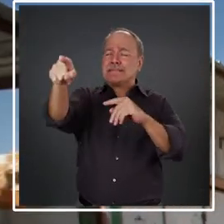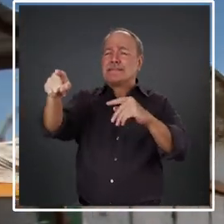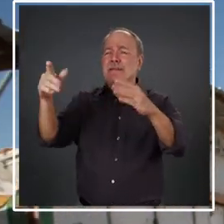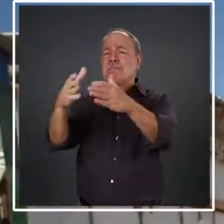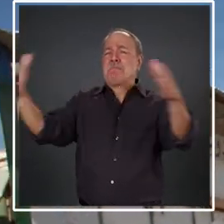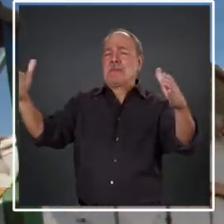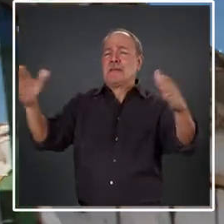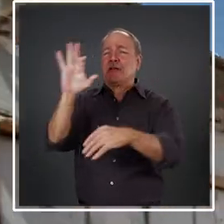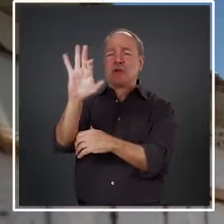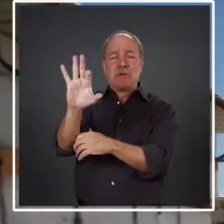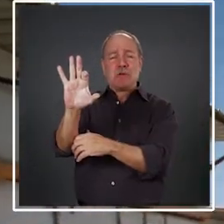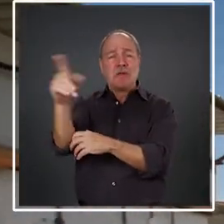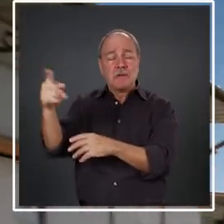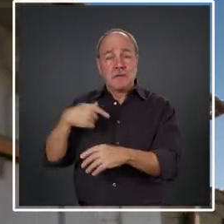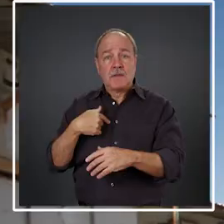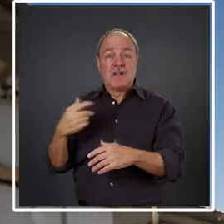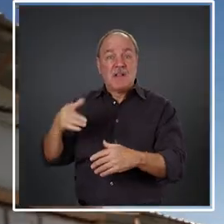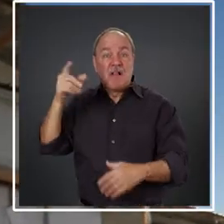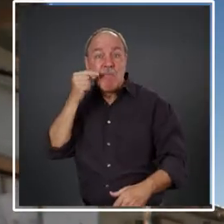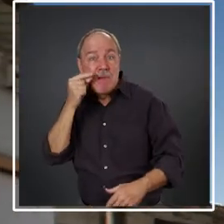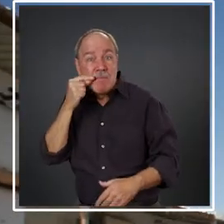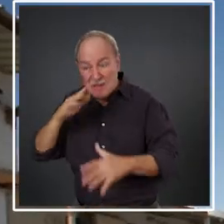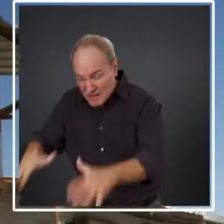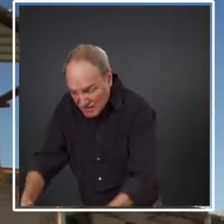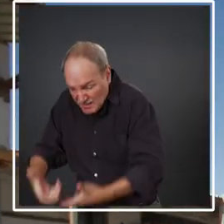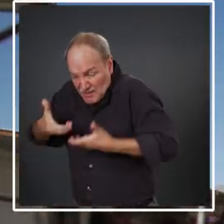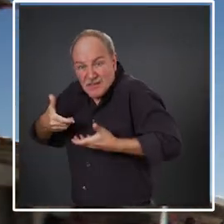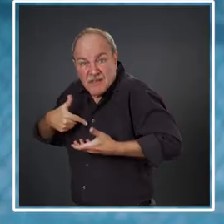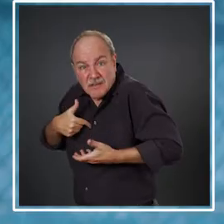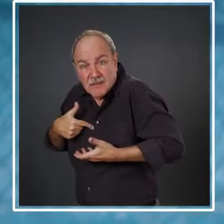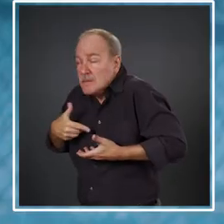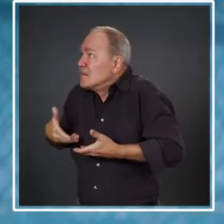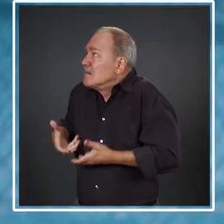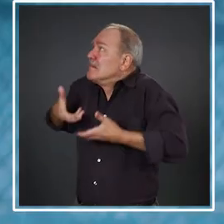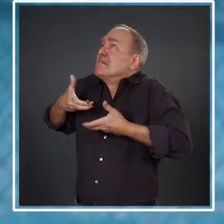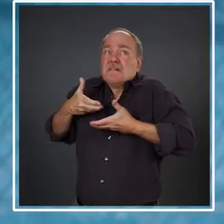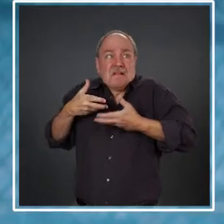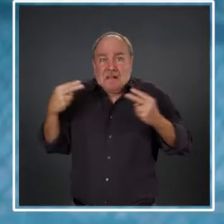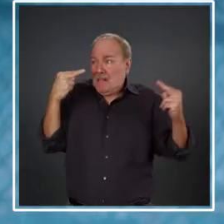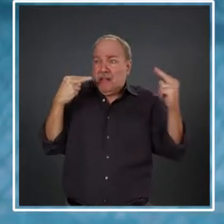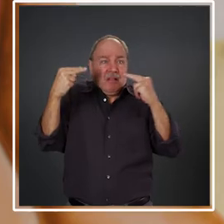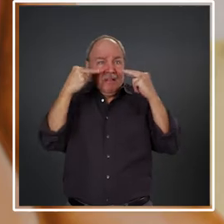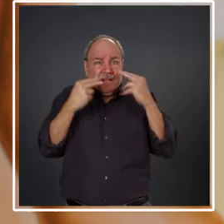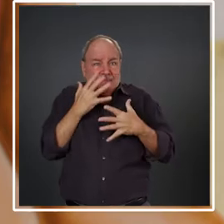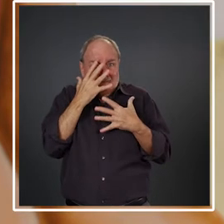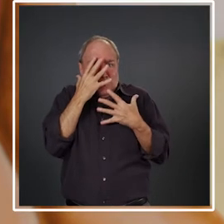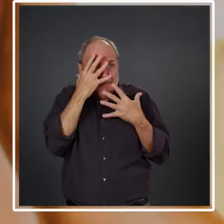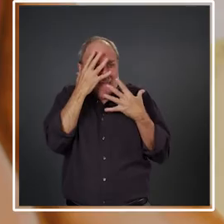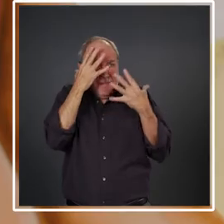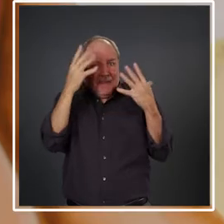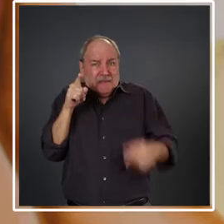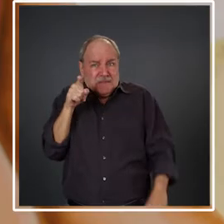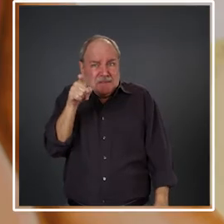me to get to them. My father had to carry me. It made me feel uncomfortable. UNICEF have